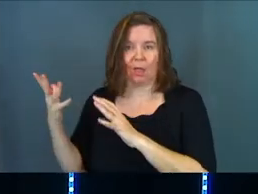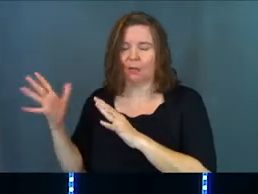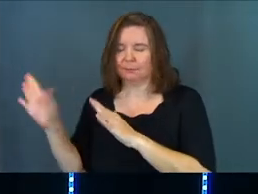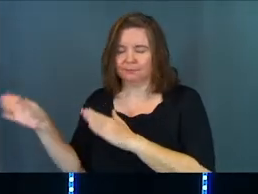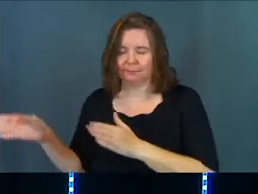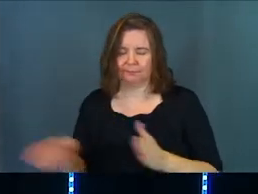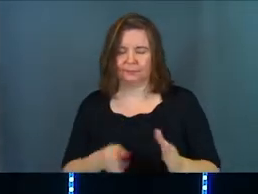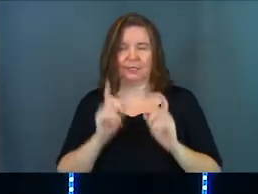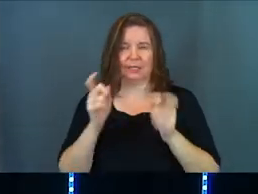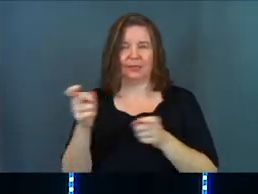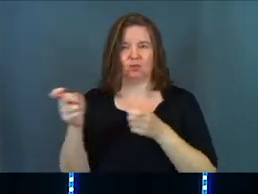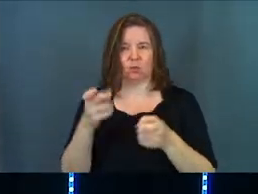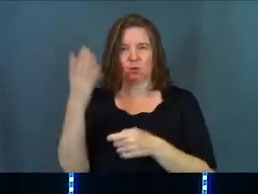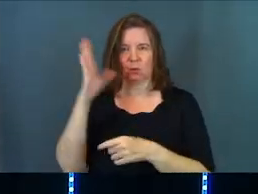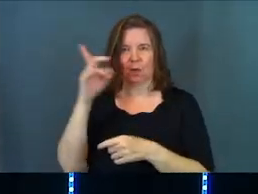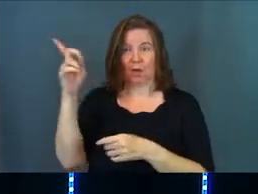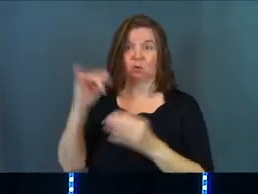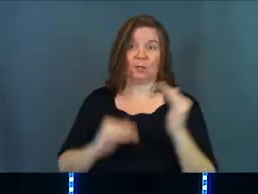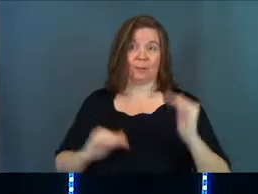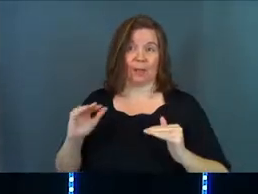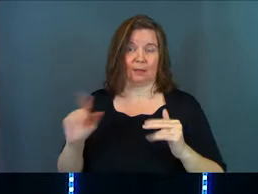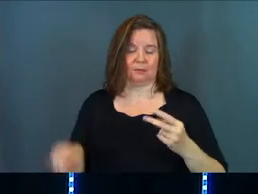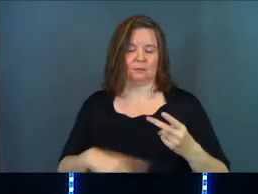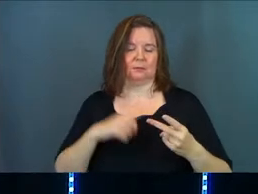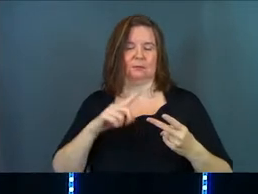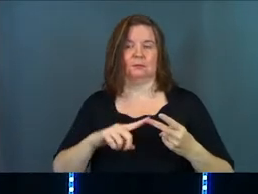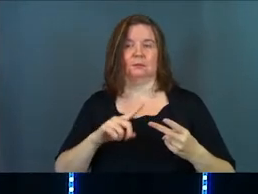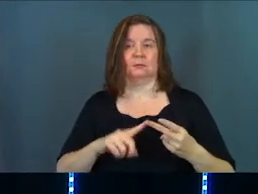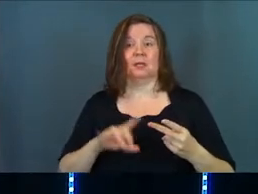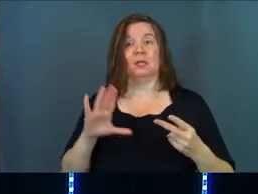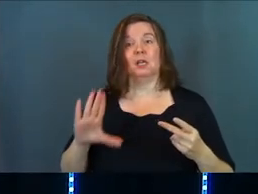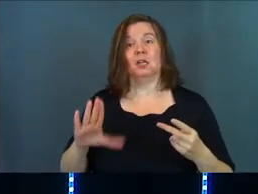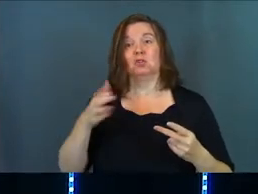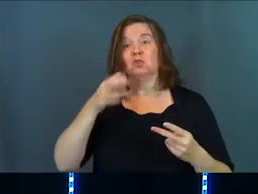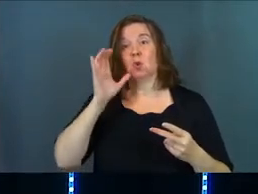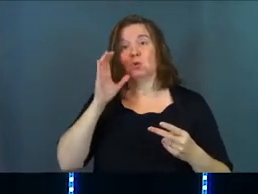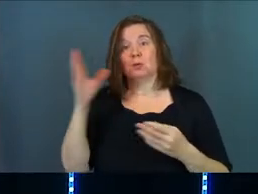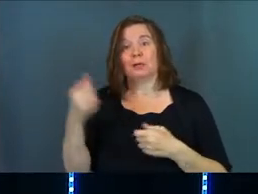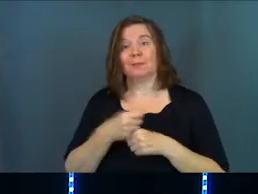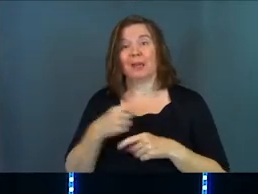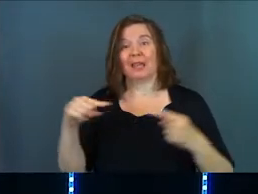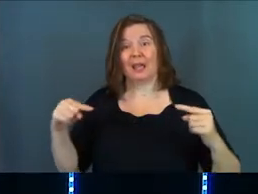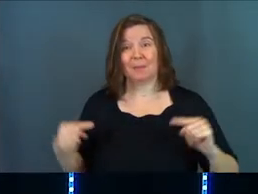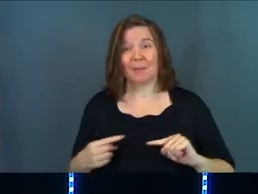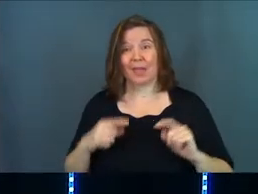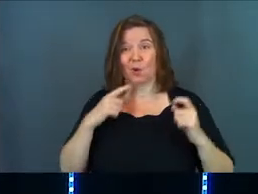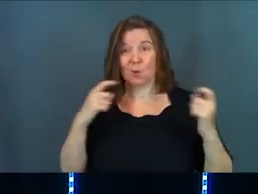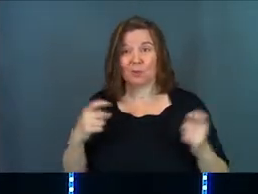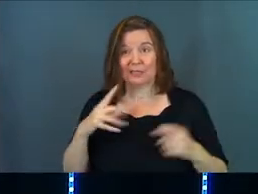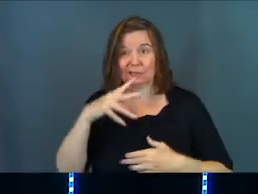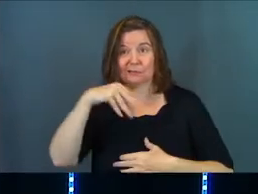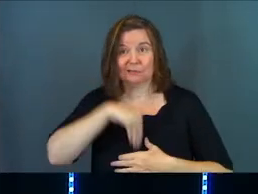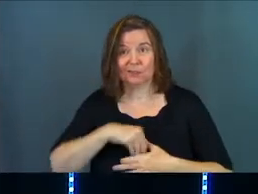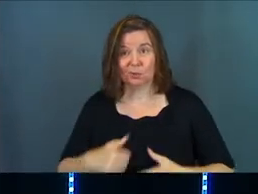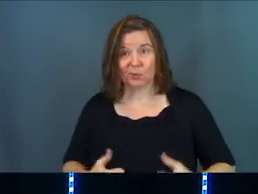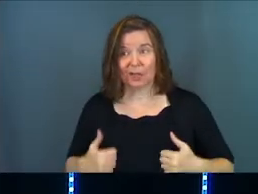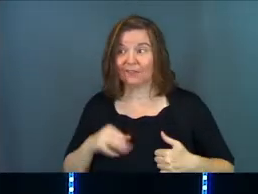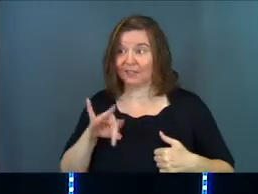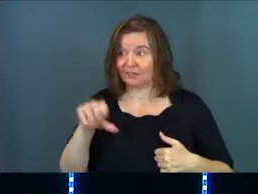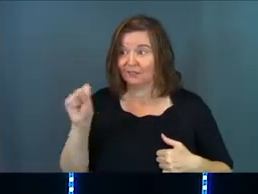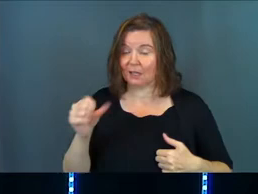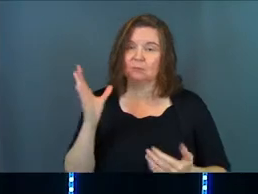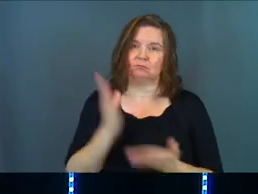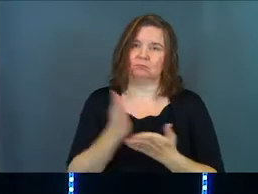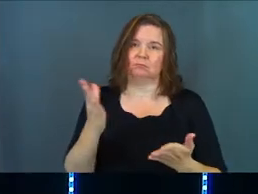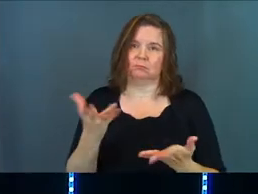give control to God. So that's some balance. The next one is, is your drinking bringing pain or sin into your life? And if so, cut it off.